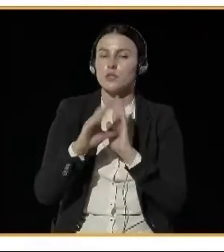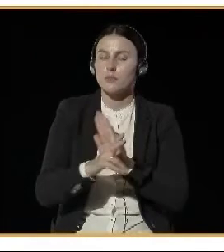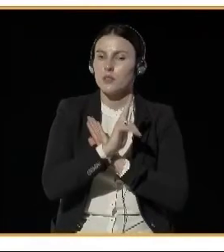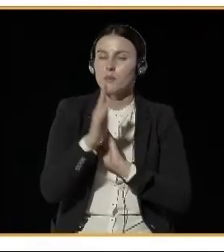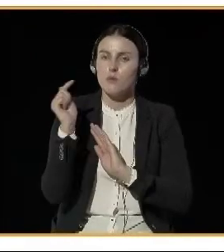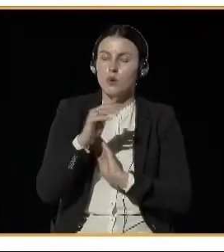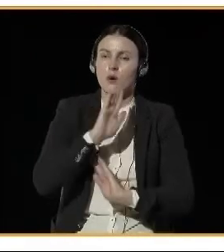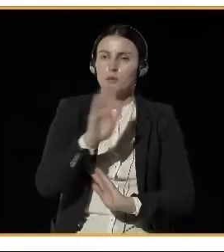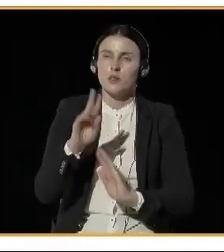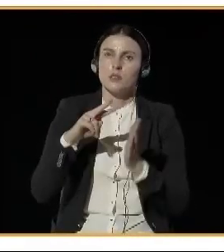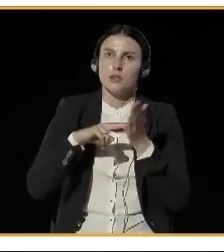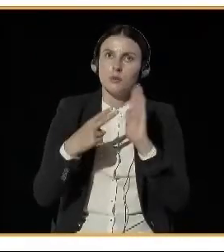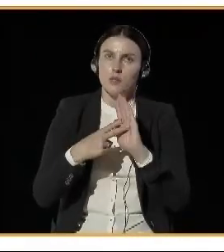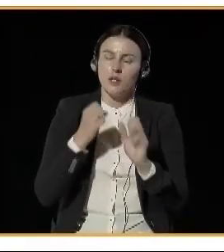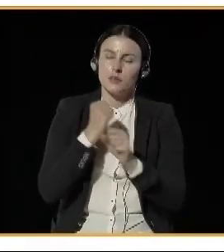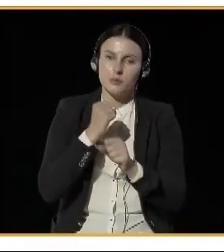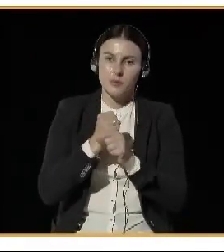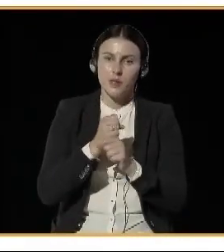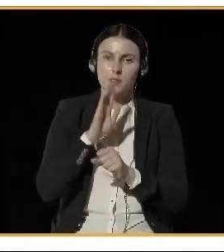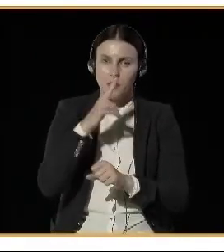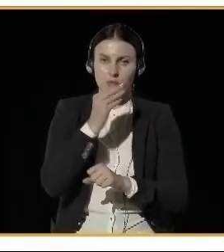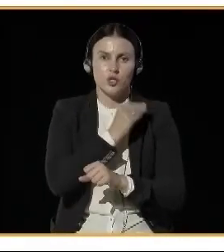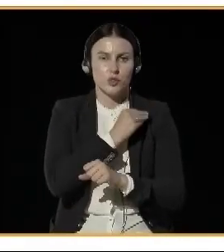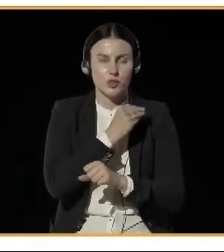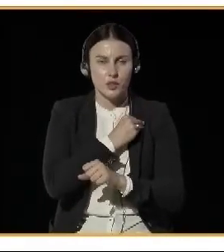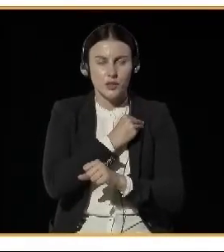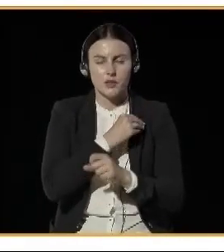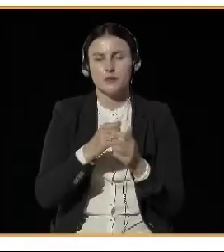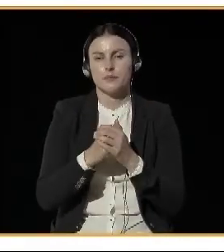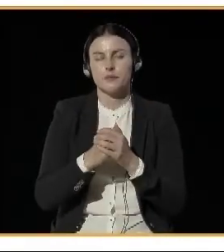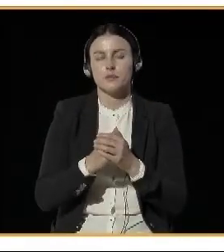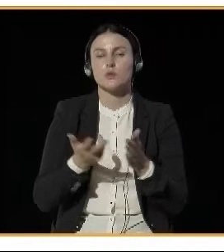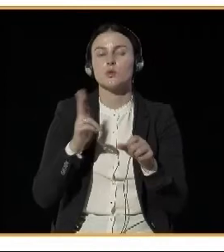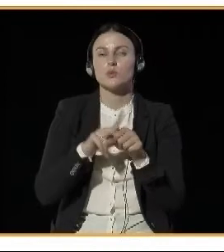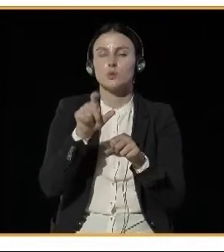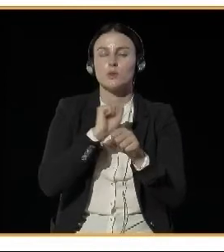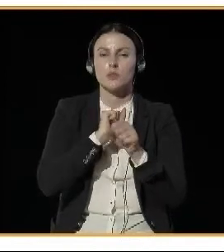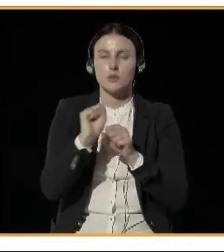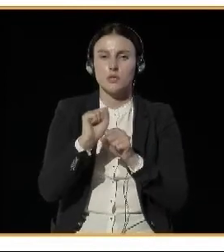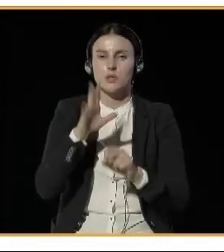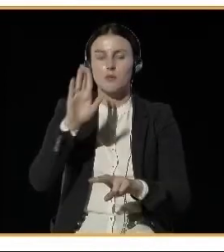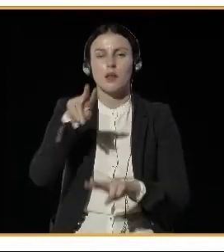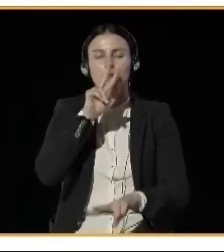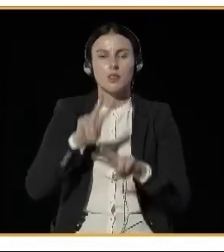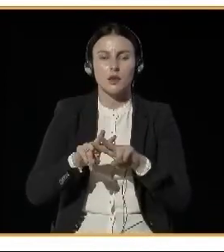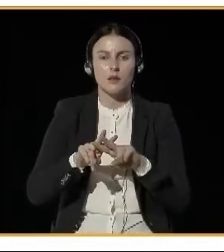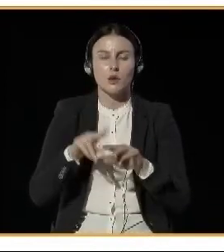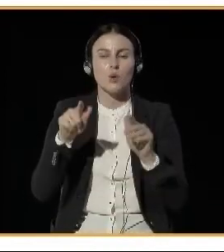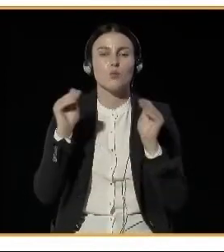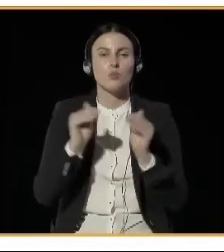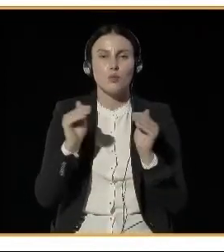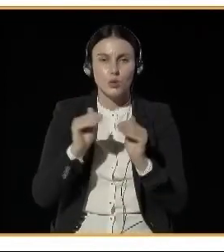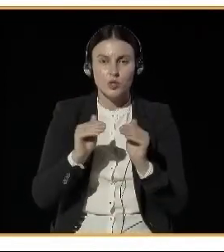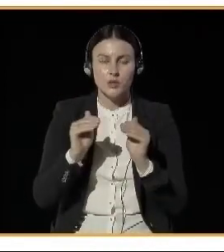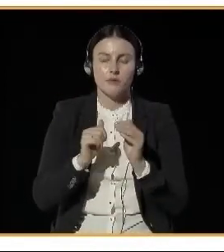the deadlines are achievable, so defined and achievable deadlines. The second very important thing is to get funds